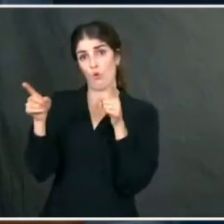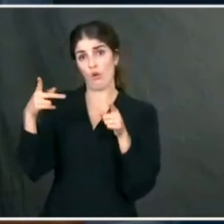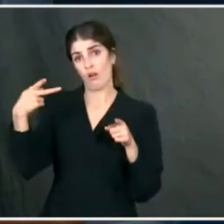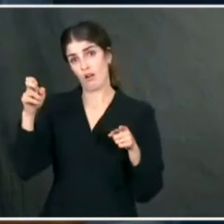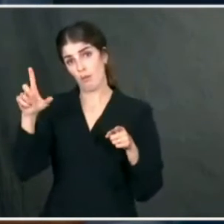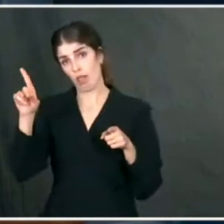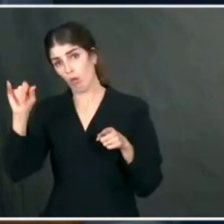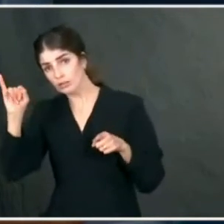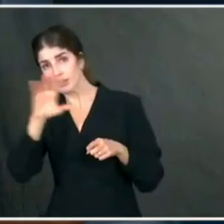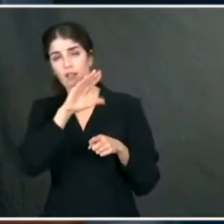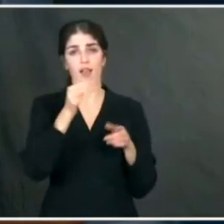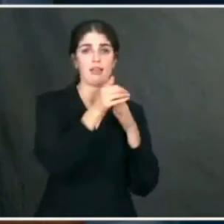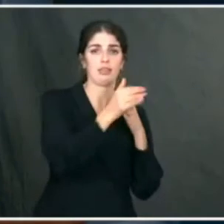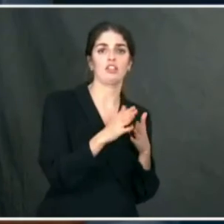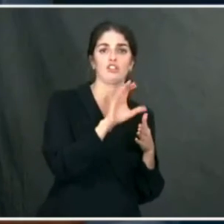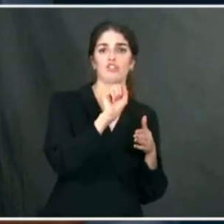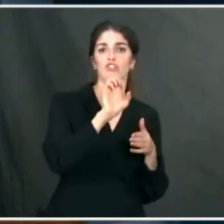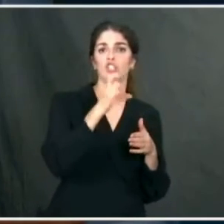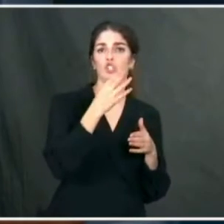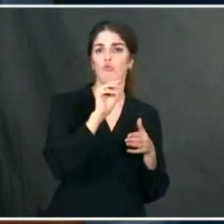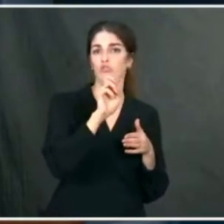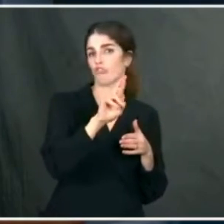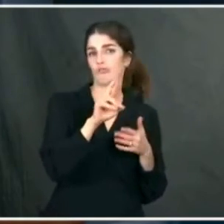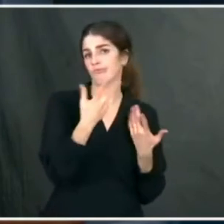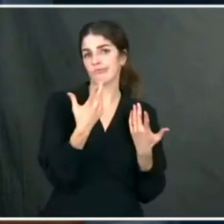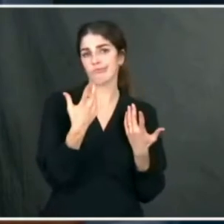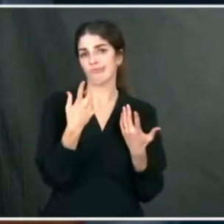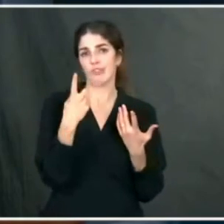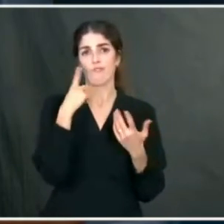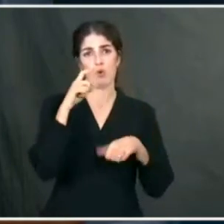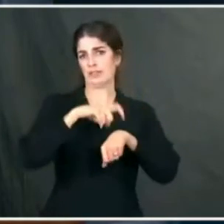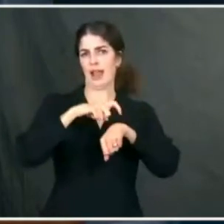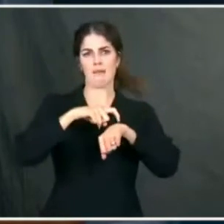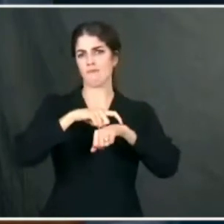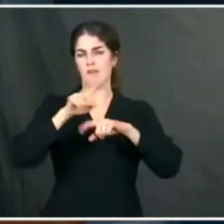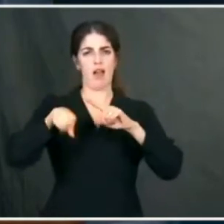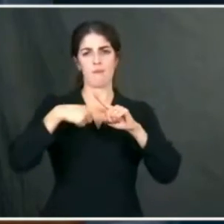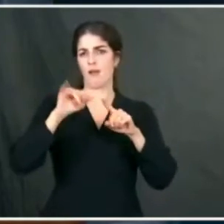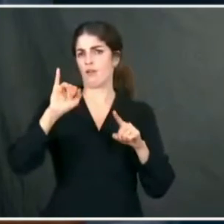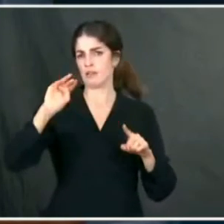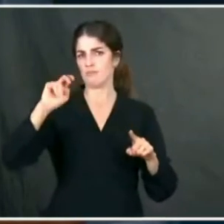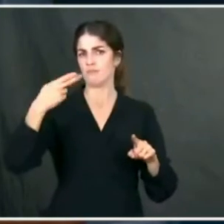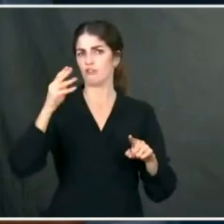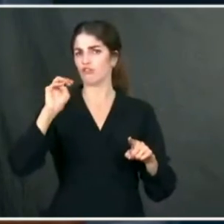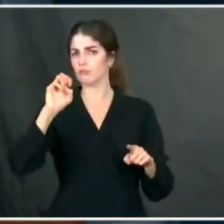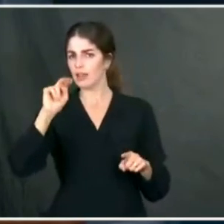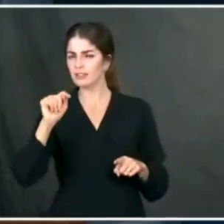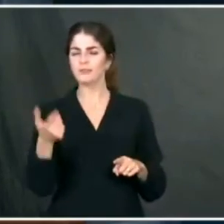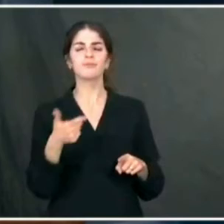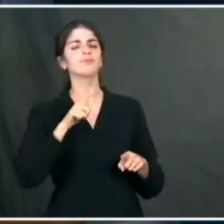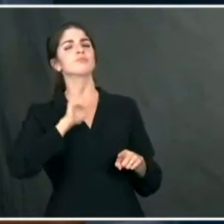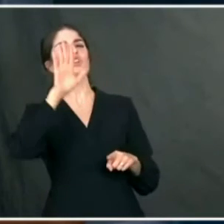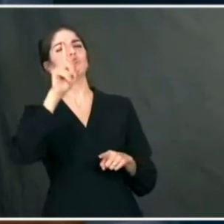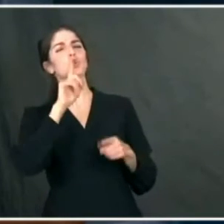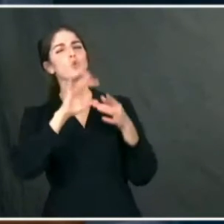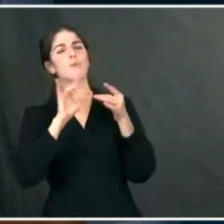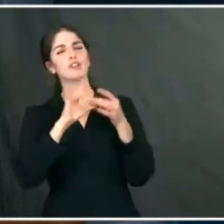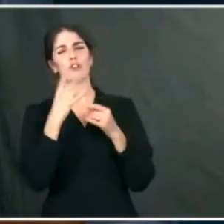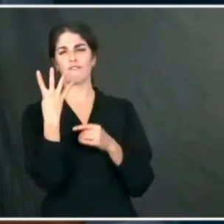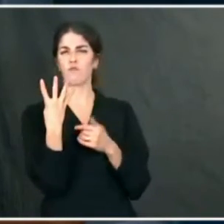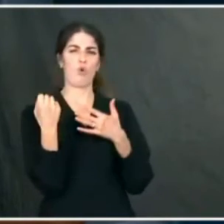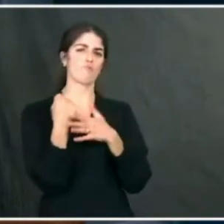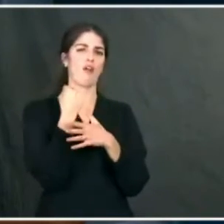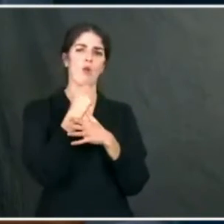path forward and the timeline will be in holding the former president accountable. Anita, go back to you. Yeah, you earlier mentioned four priorities